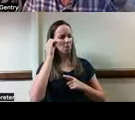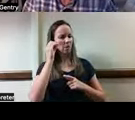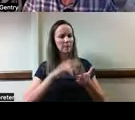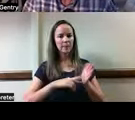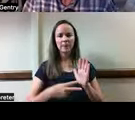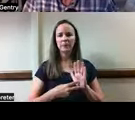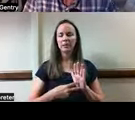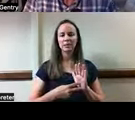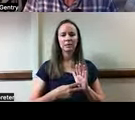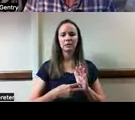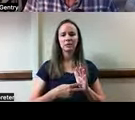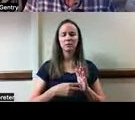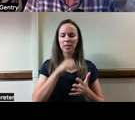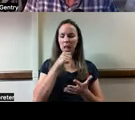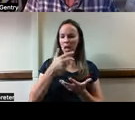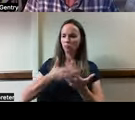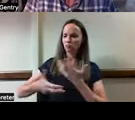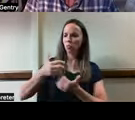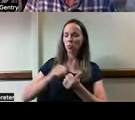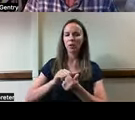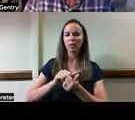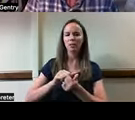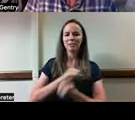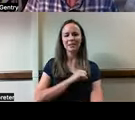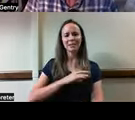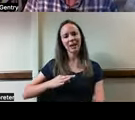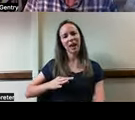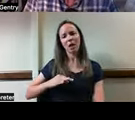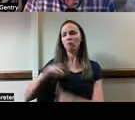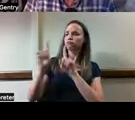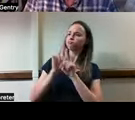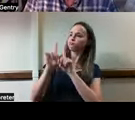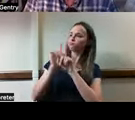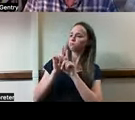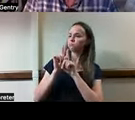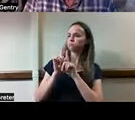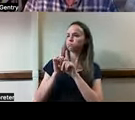be in close contact with the human support staff he has always relied on.